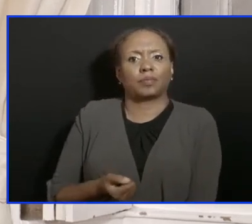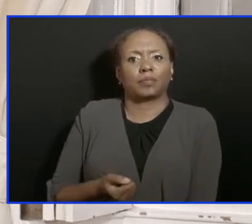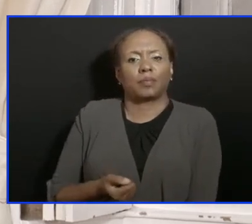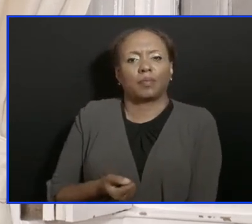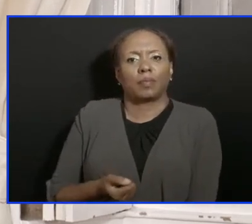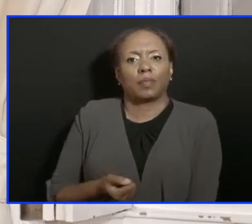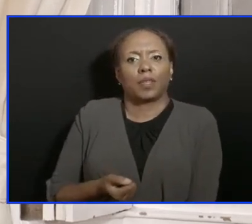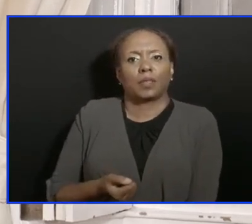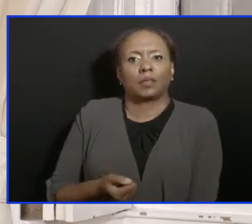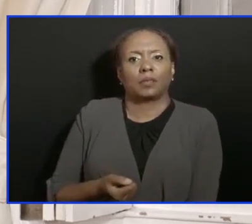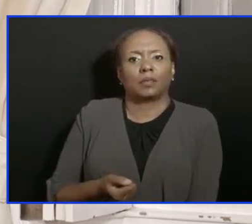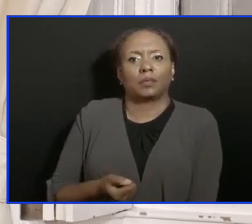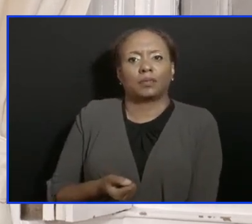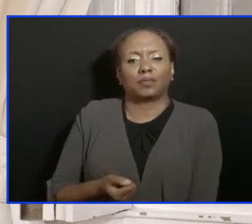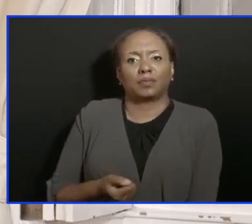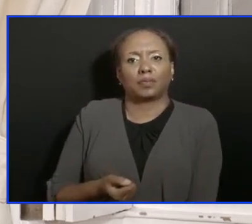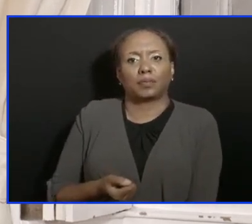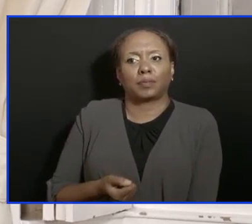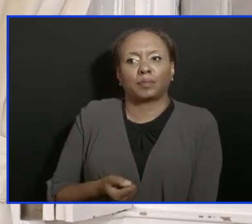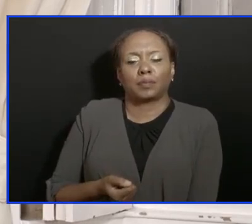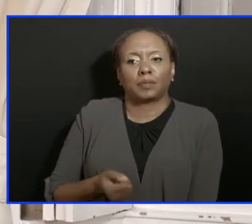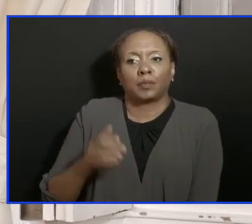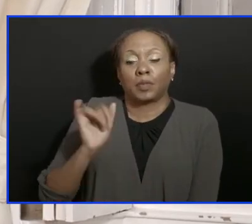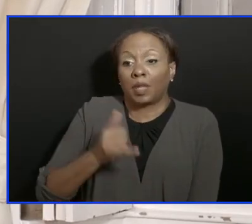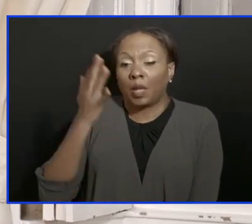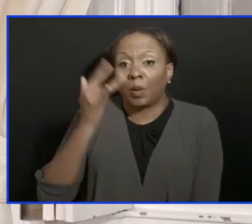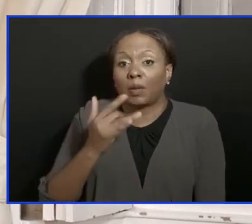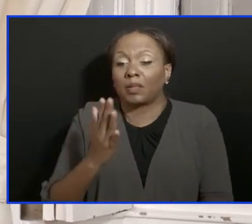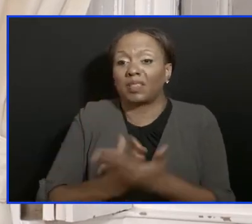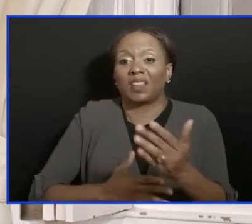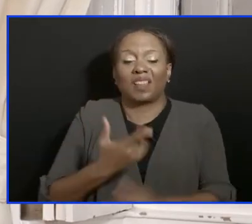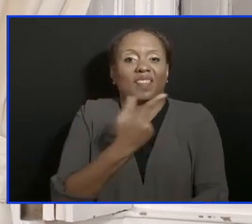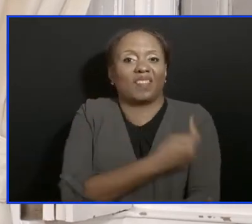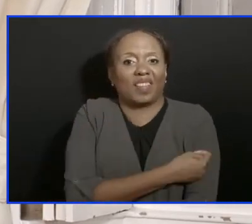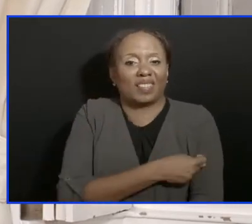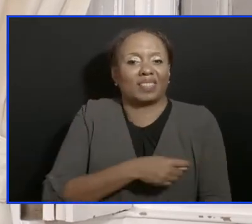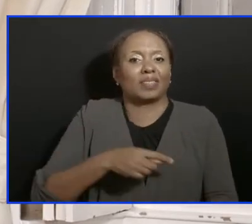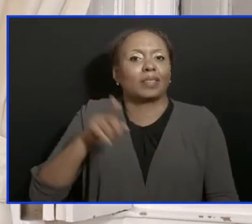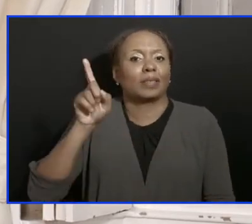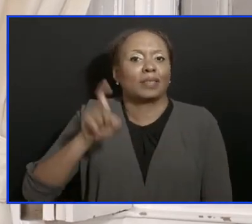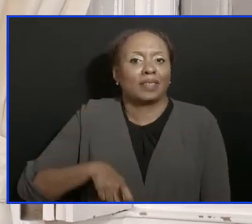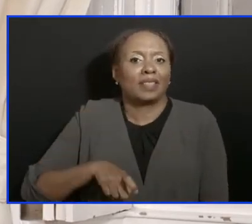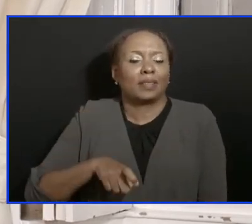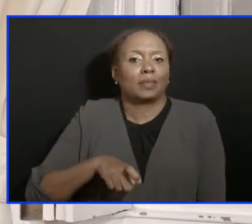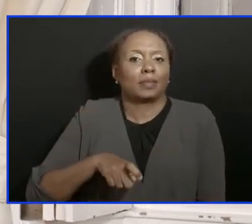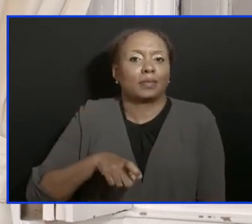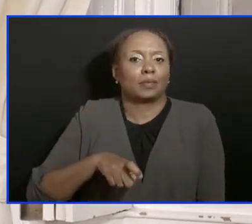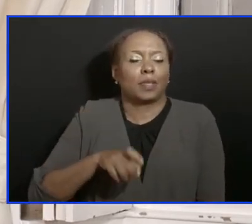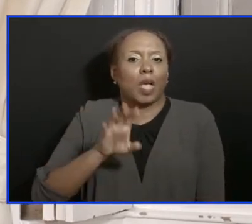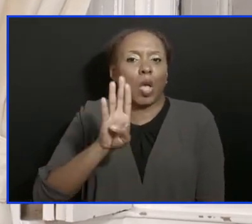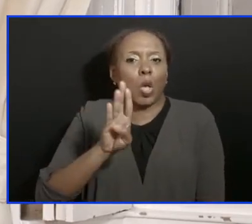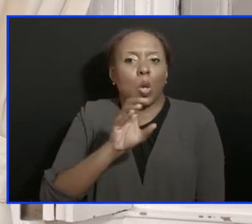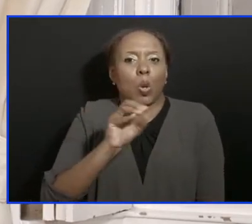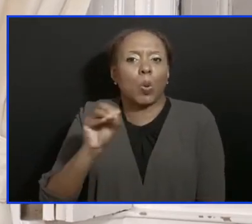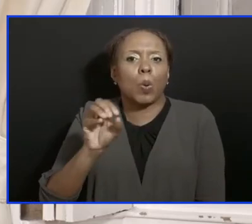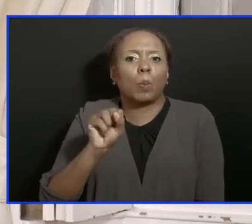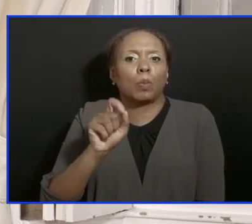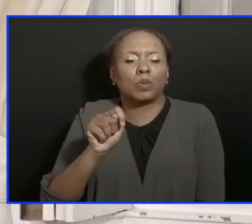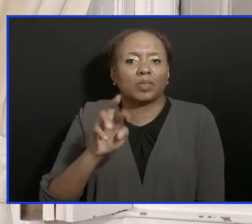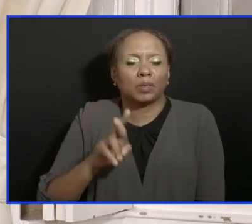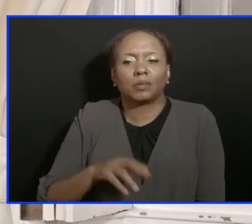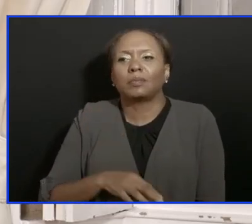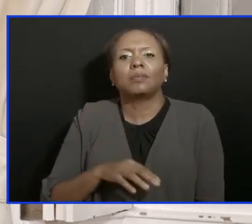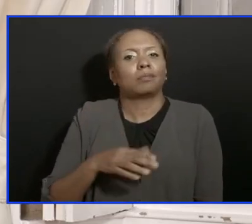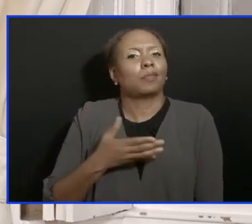would have some vaccines that require a booster dose. A booster dose is essentially a top-up to ensure that the immune